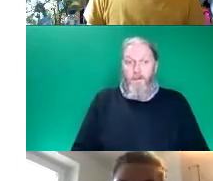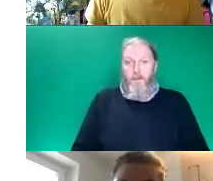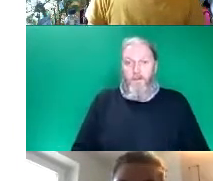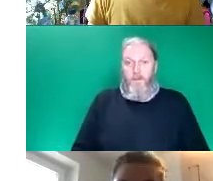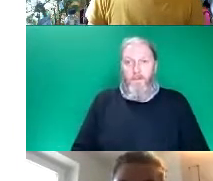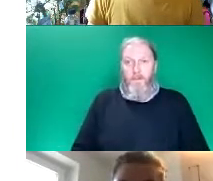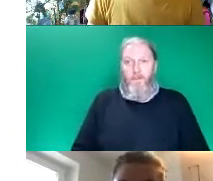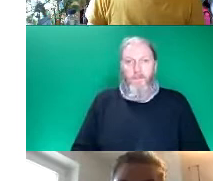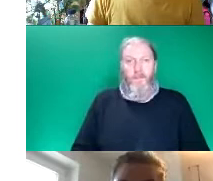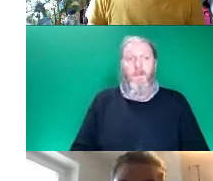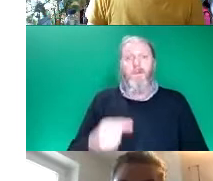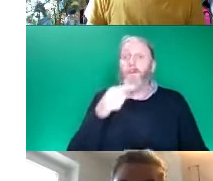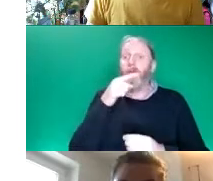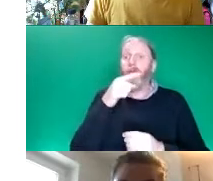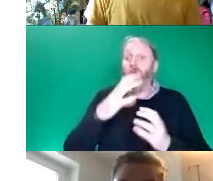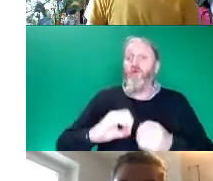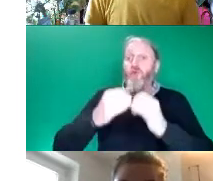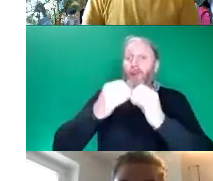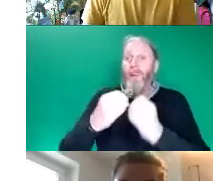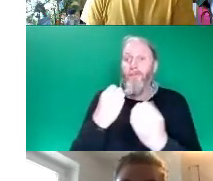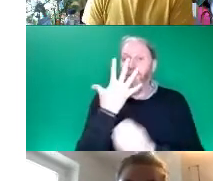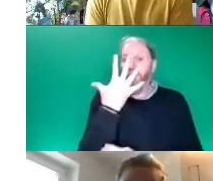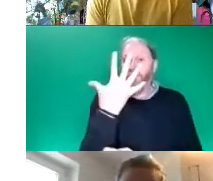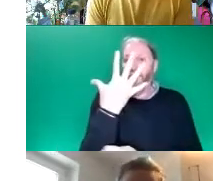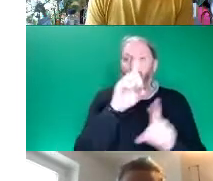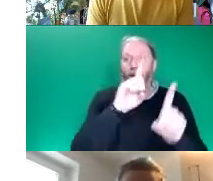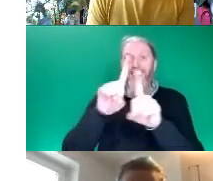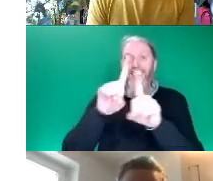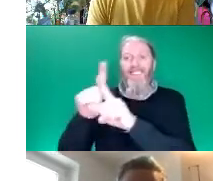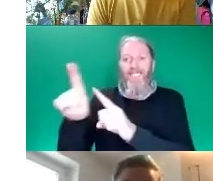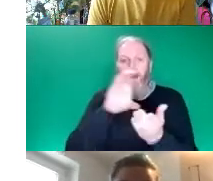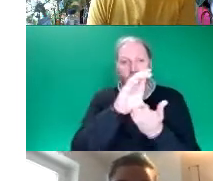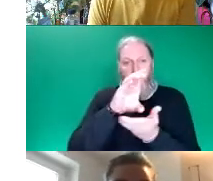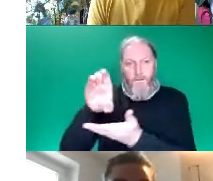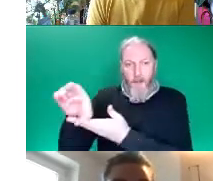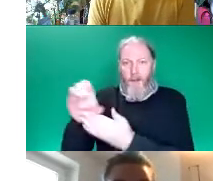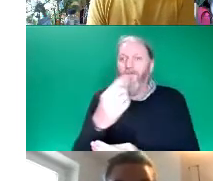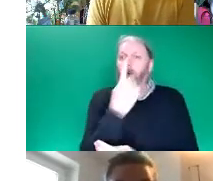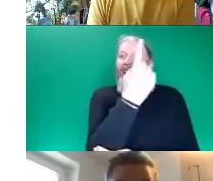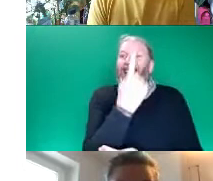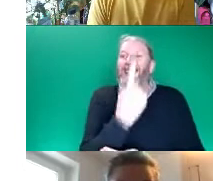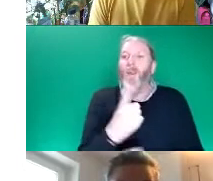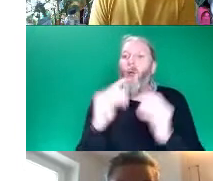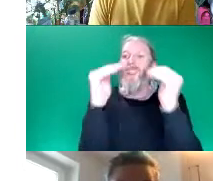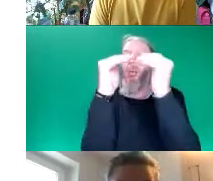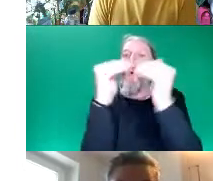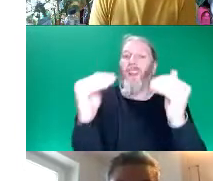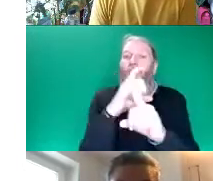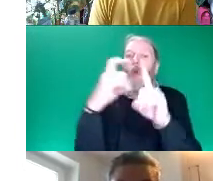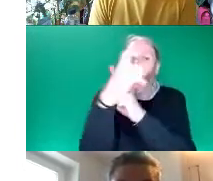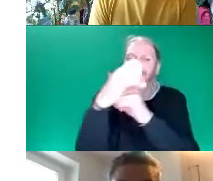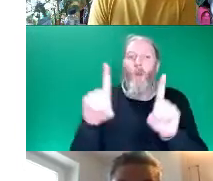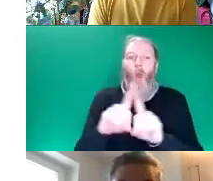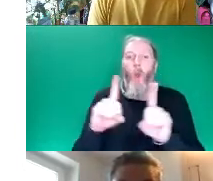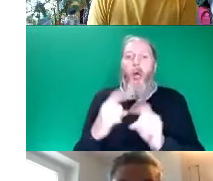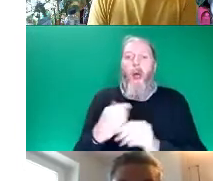We created five community funds, one for each of the equalities communities we work with. Black Minority Ethnic BME Fund was delivered by the